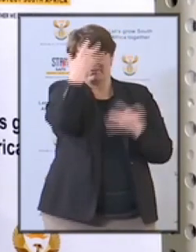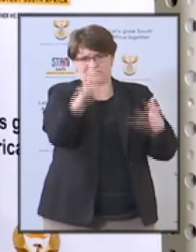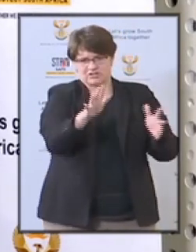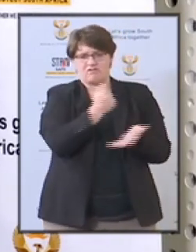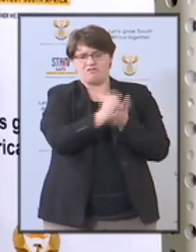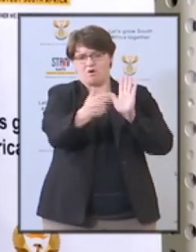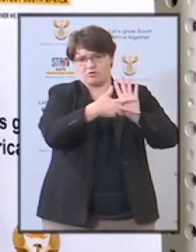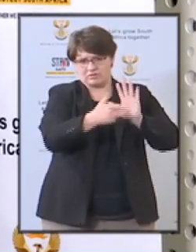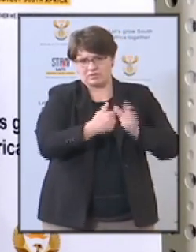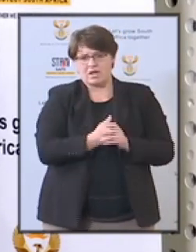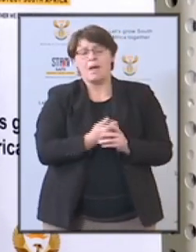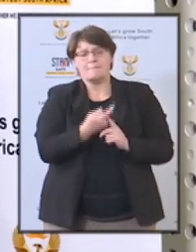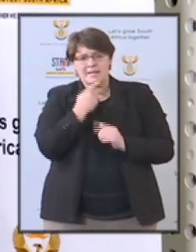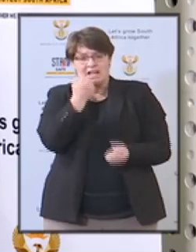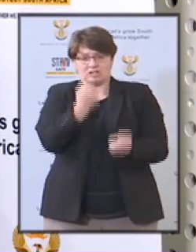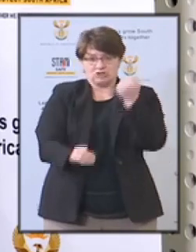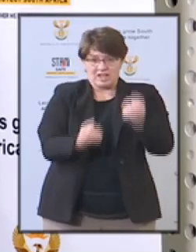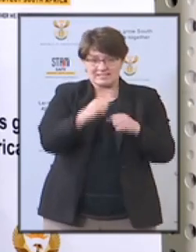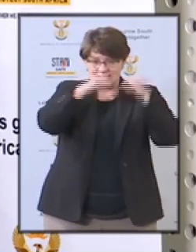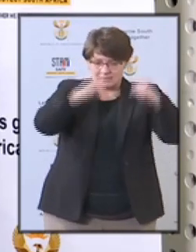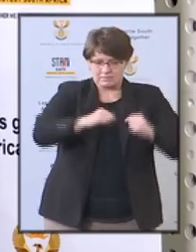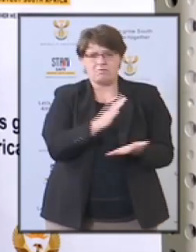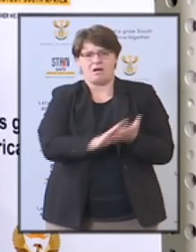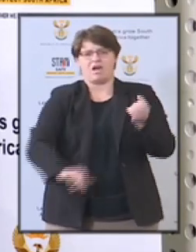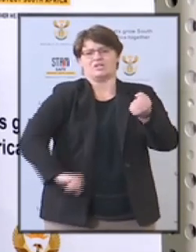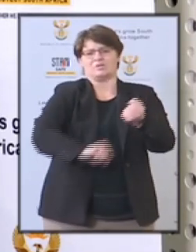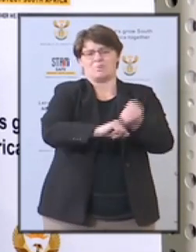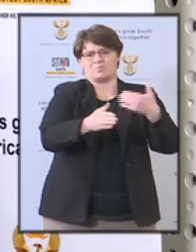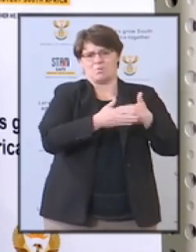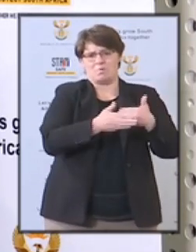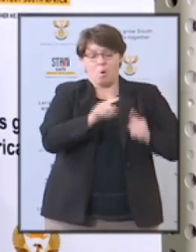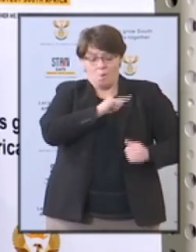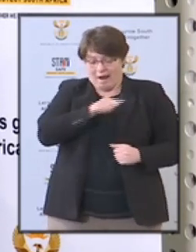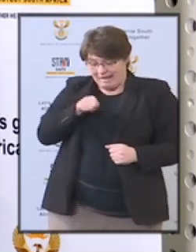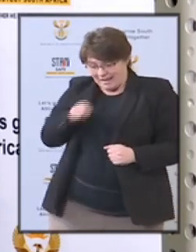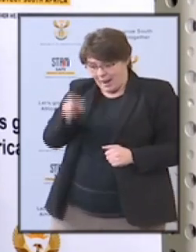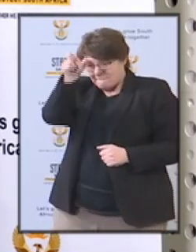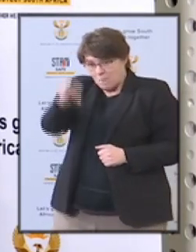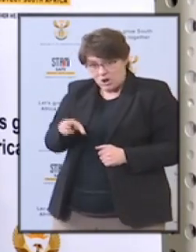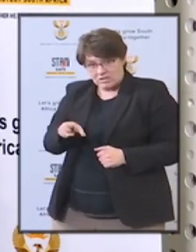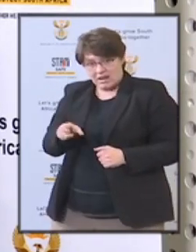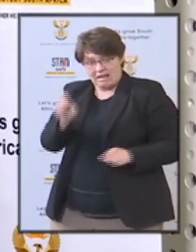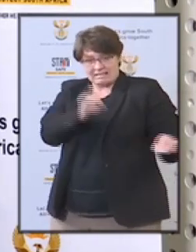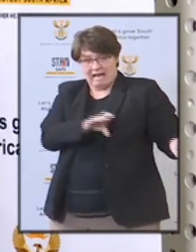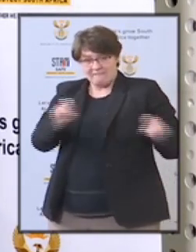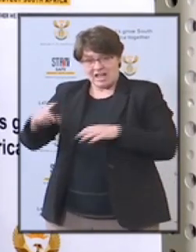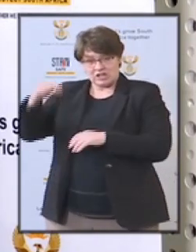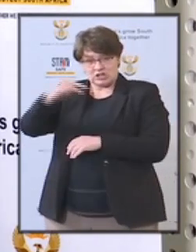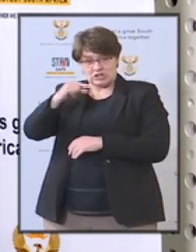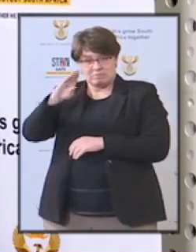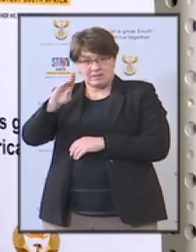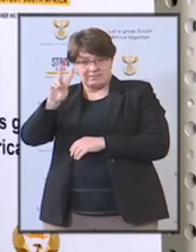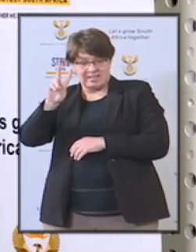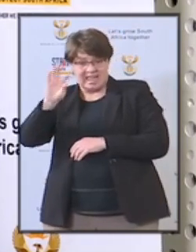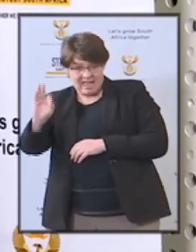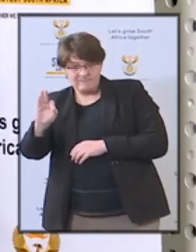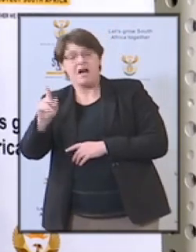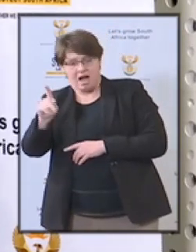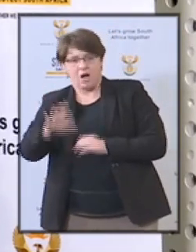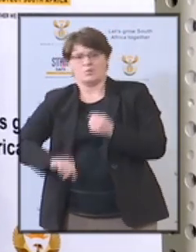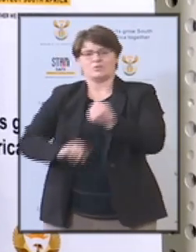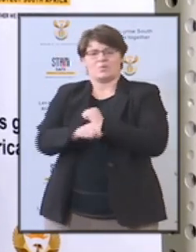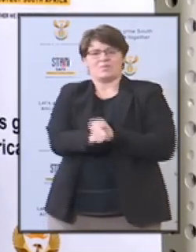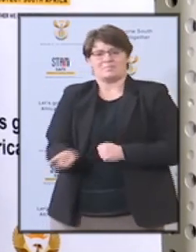justice system to support and protect victims of GBVF. The month-long program will enhance the